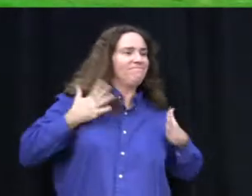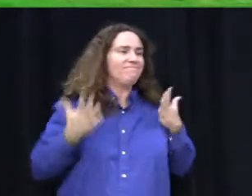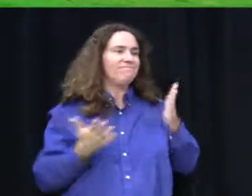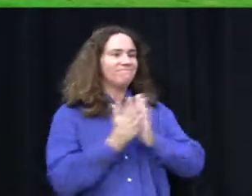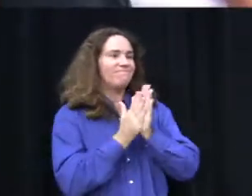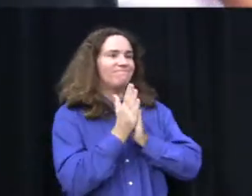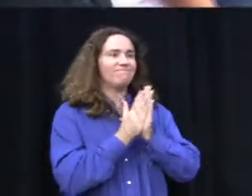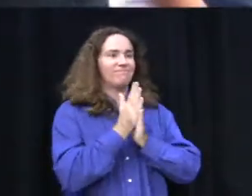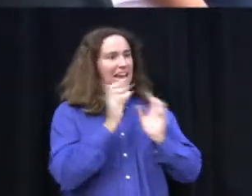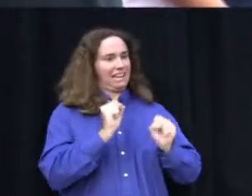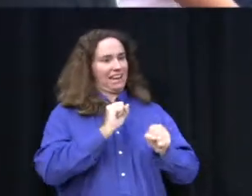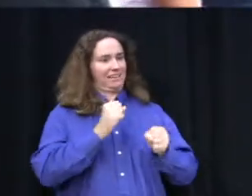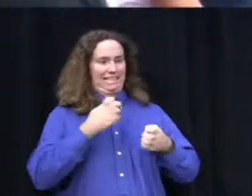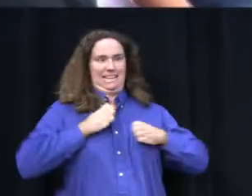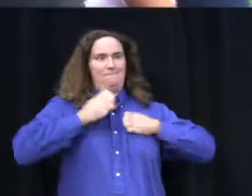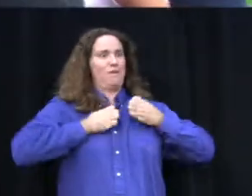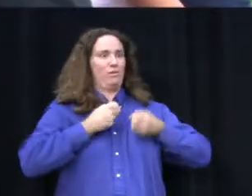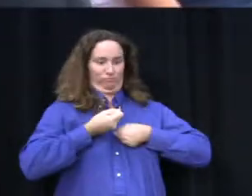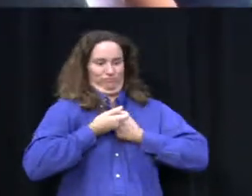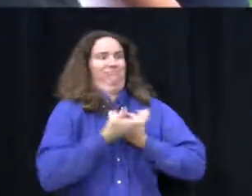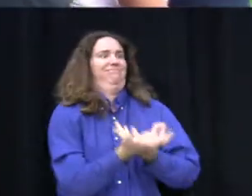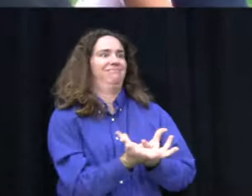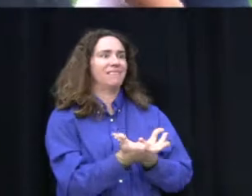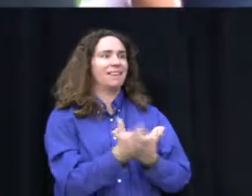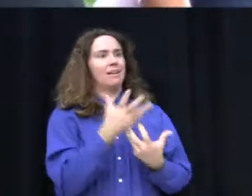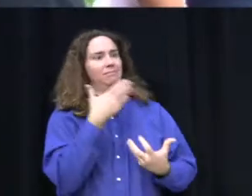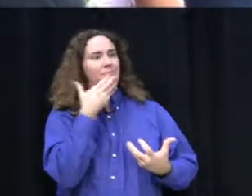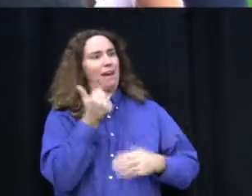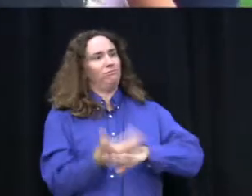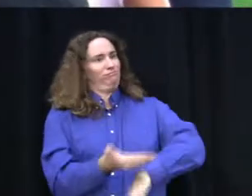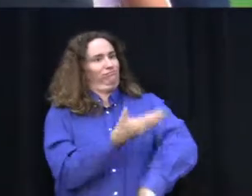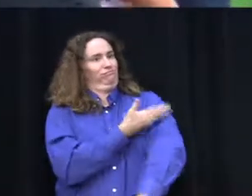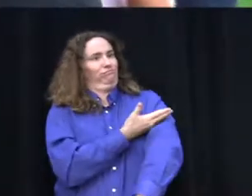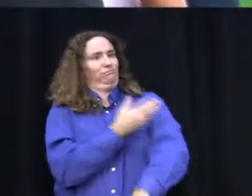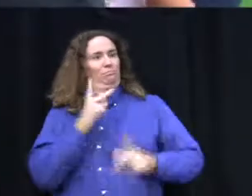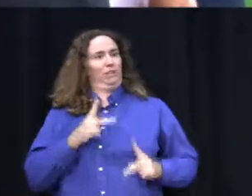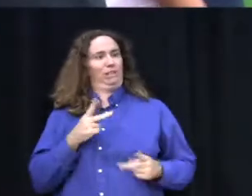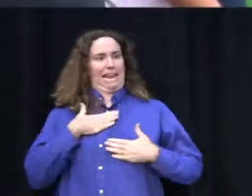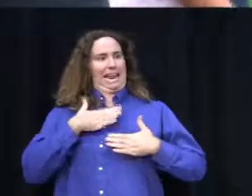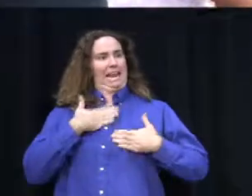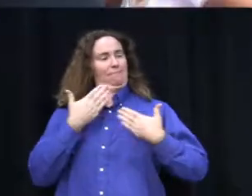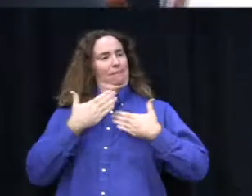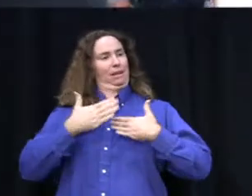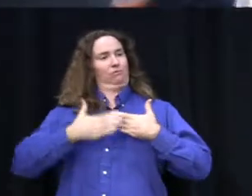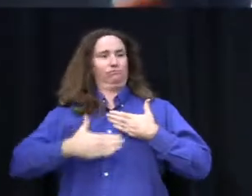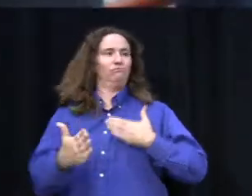get all your emotions out and be a better person and be happier in life.